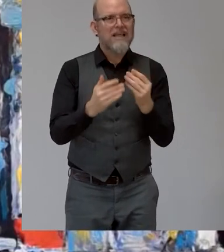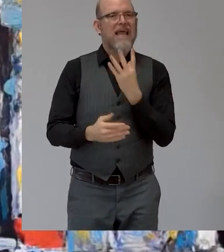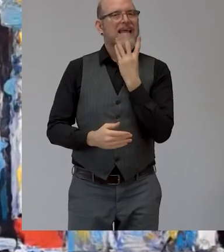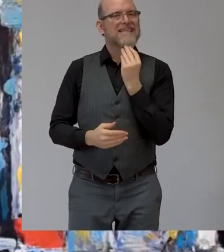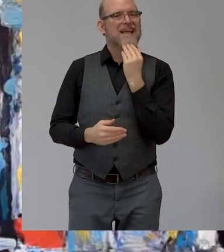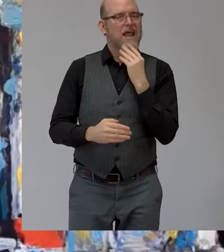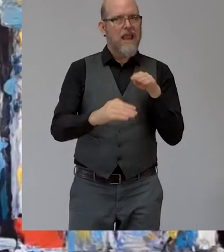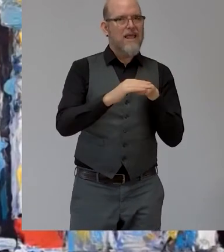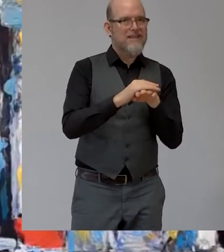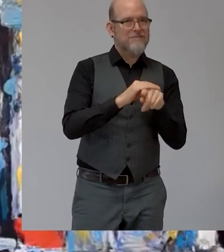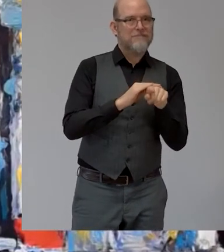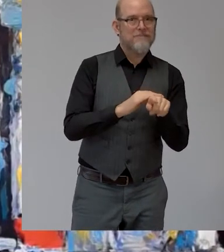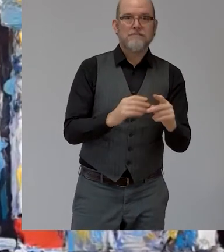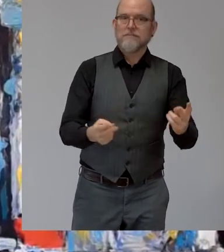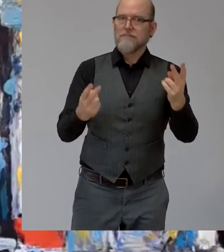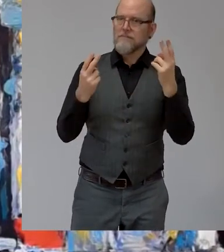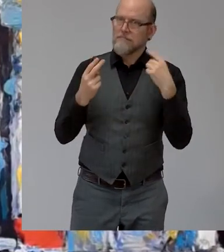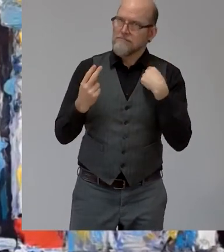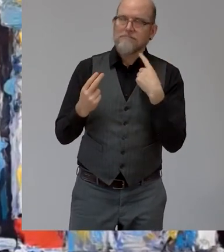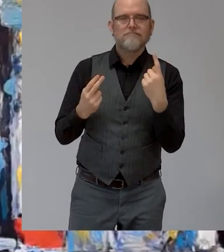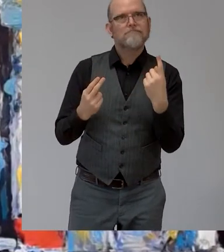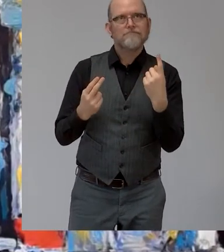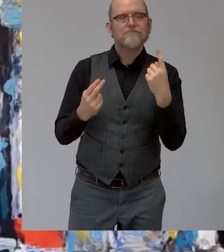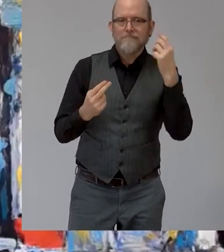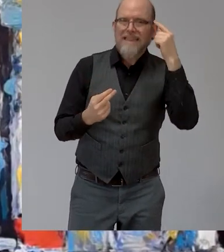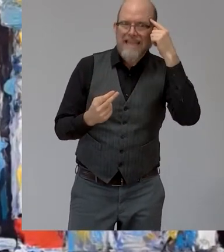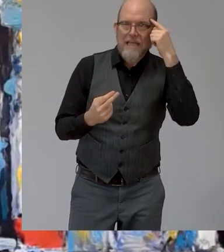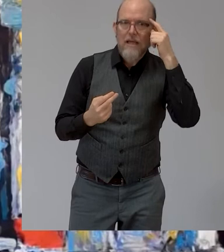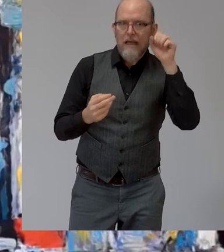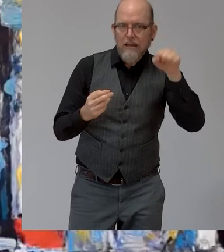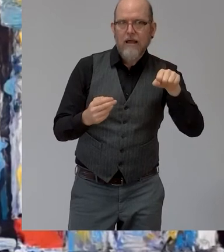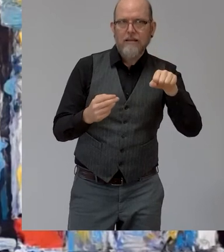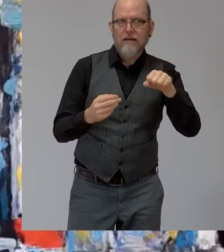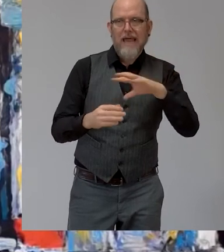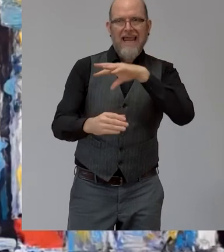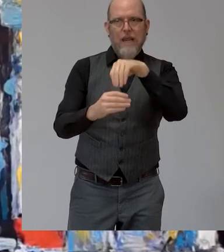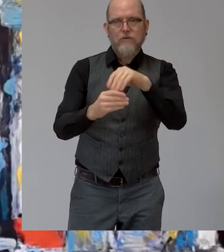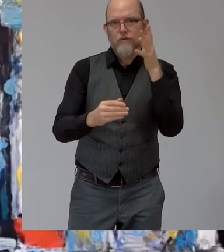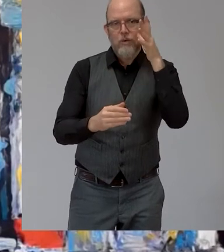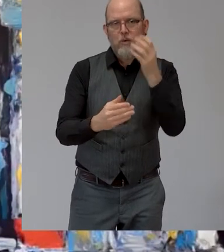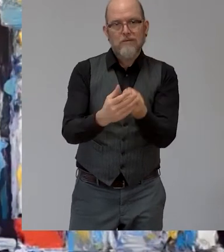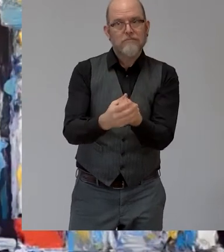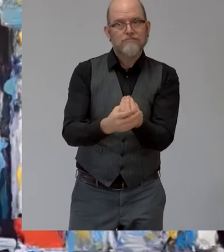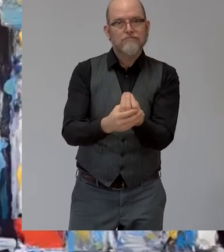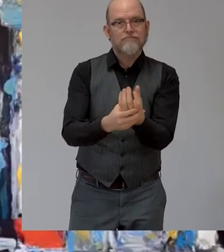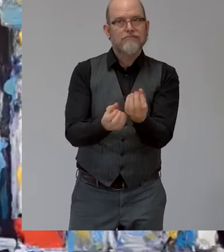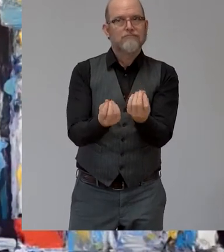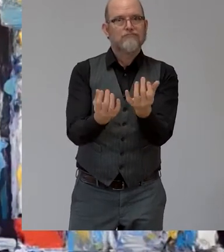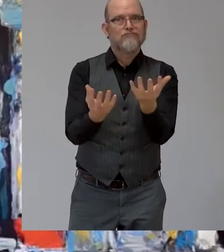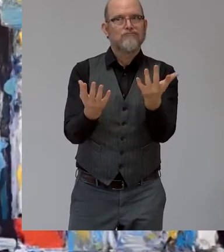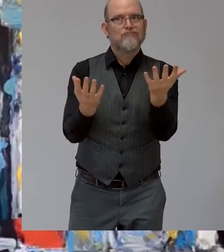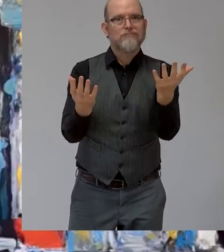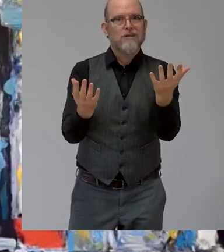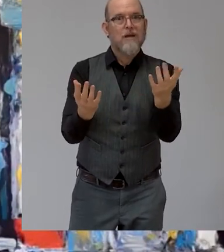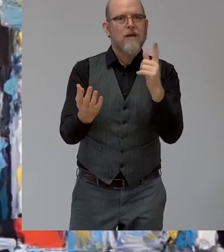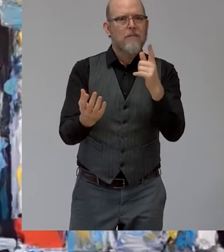you know the seeds of inclusion are great but you cannot expect uh flowers to grow out of them if you don't make sure